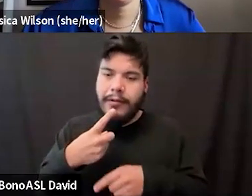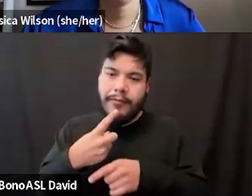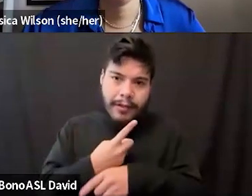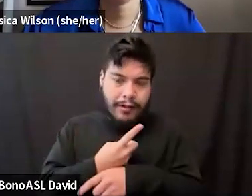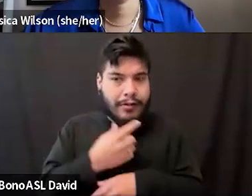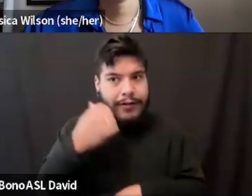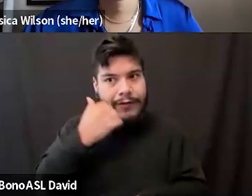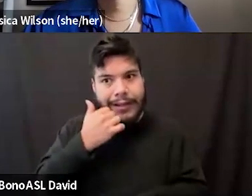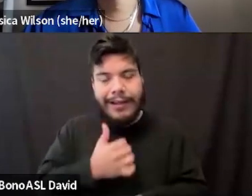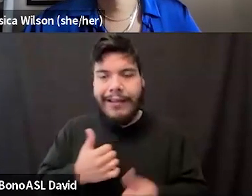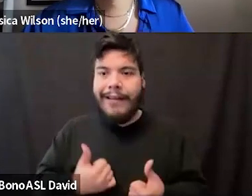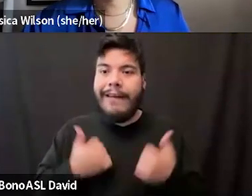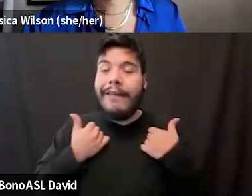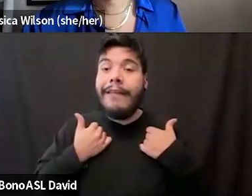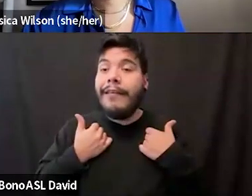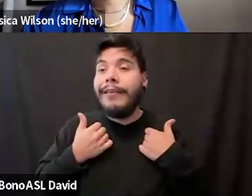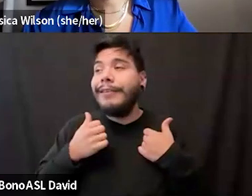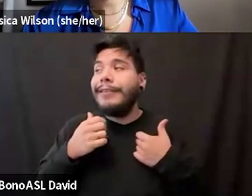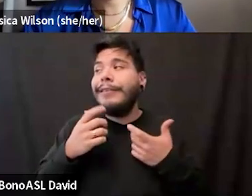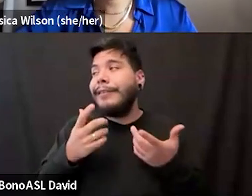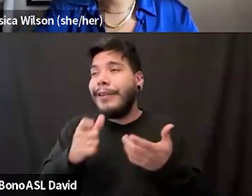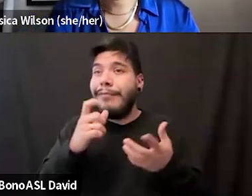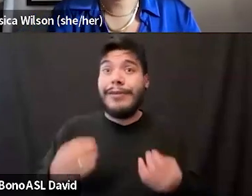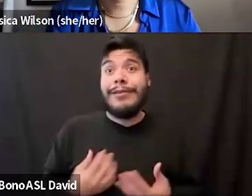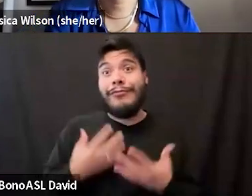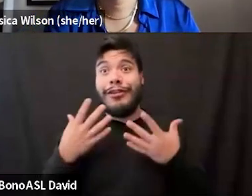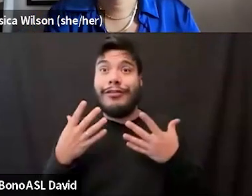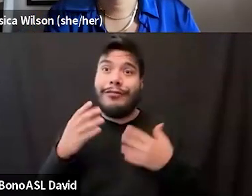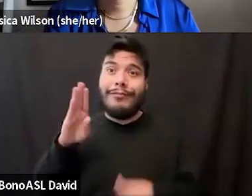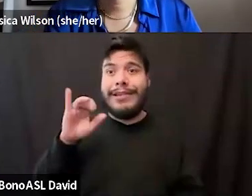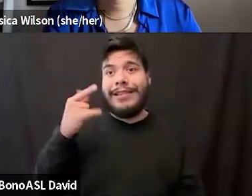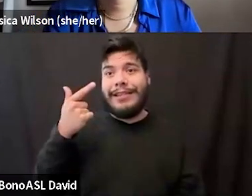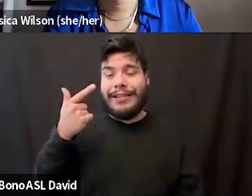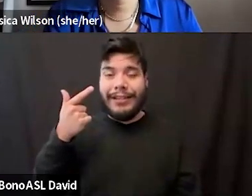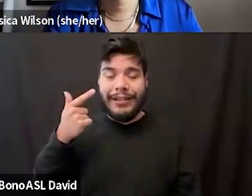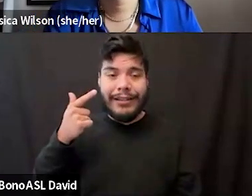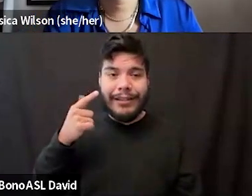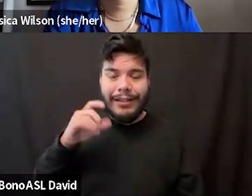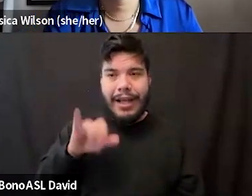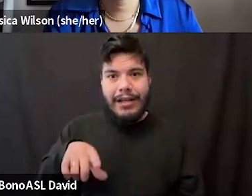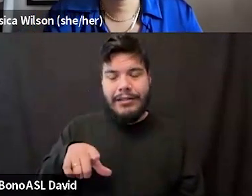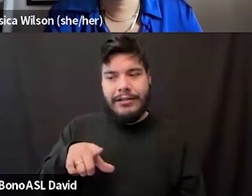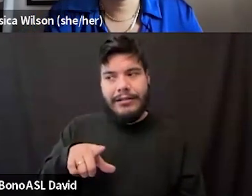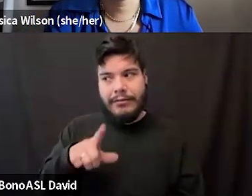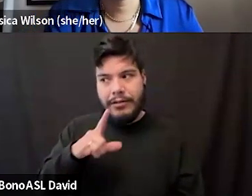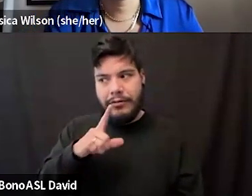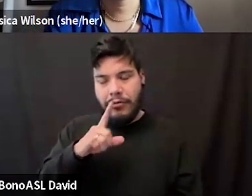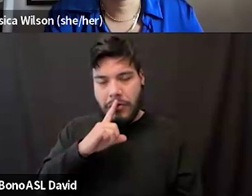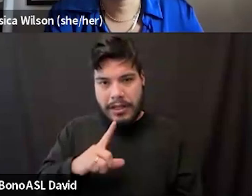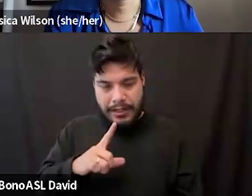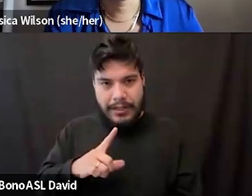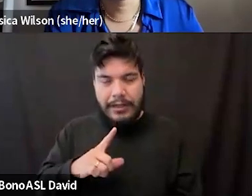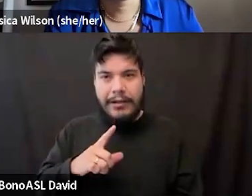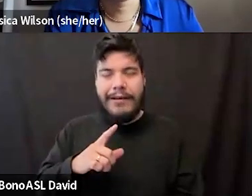life, rather than trying to be some inspirational being has been like very uncomfortable and